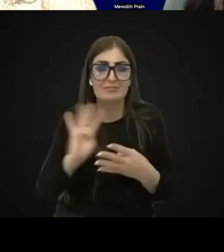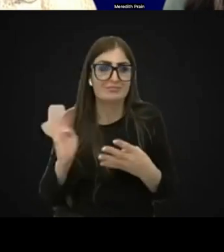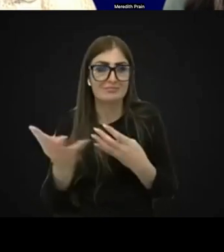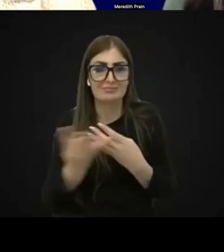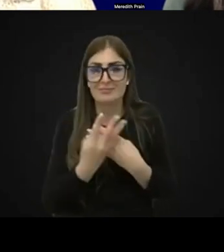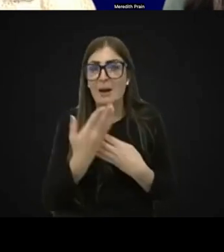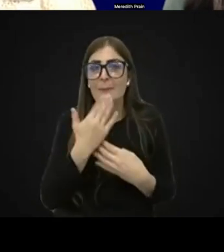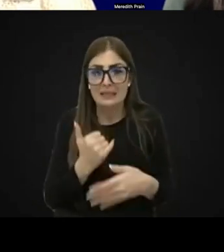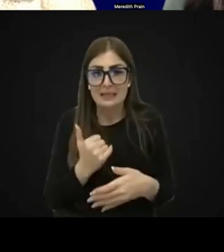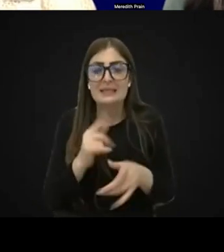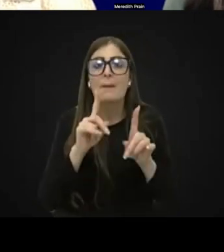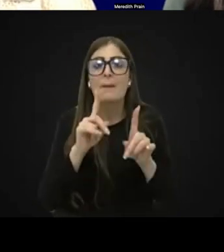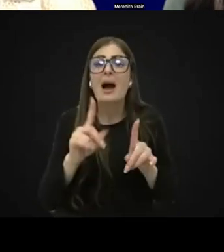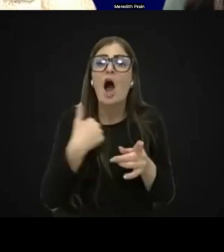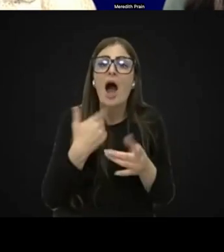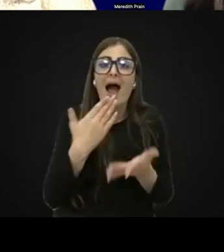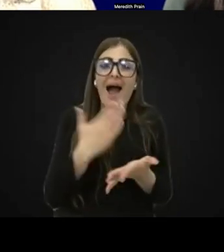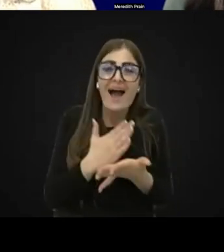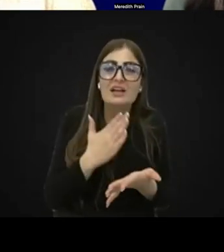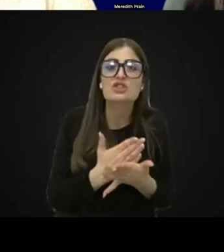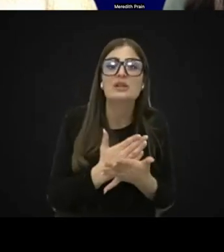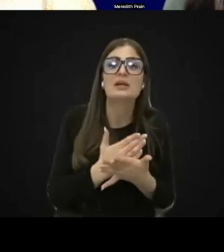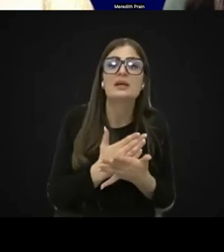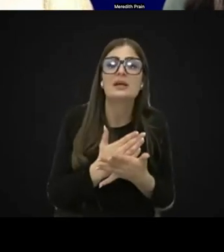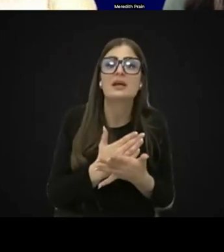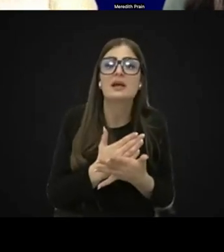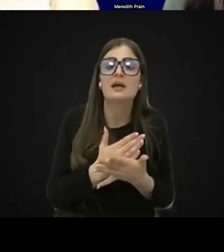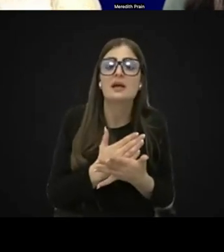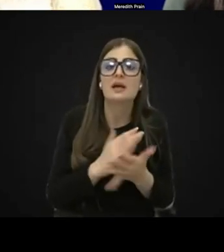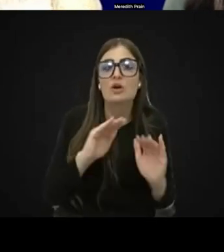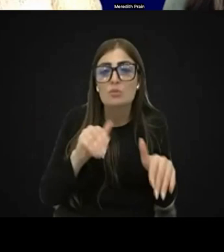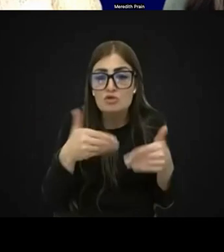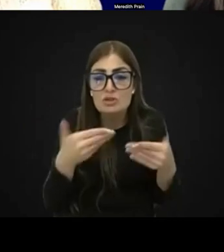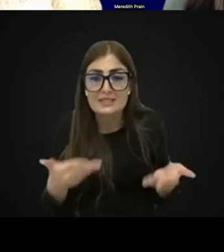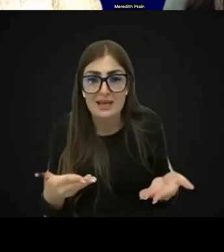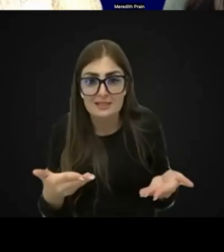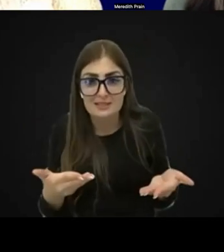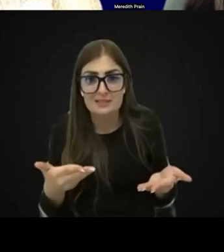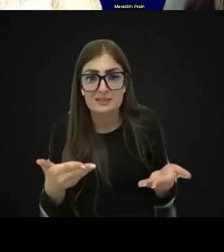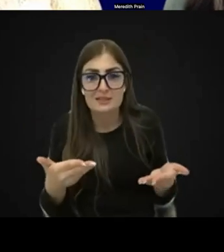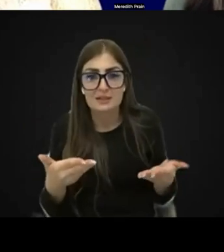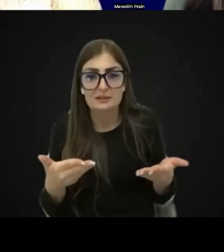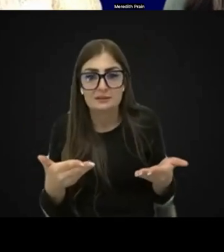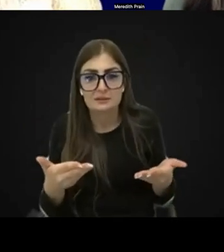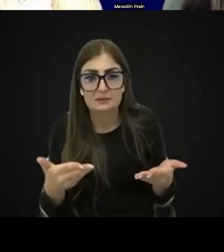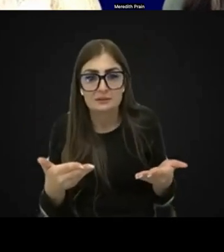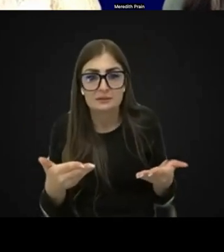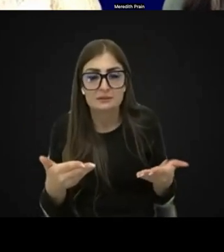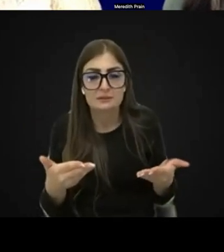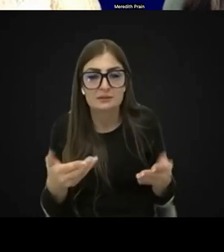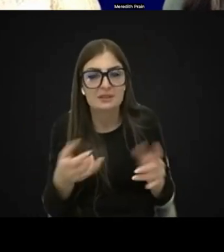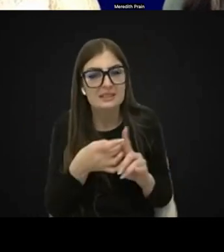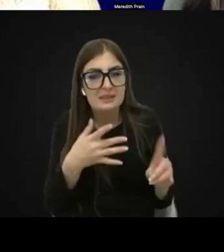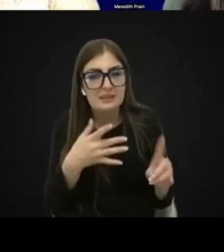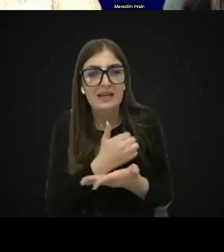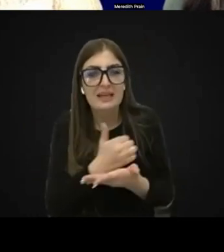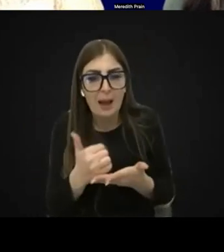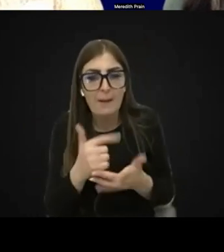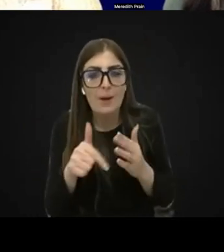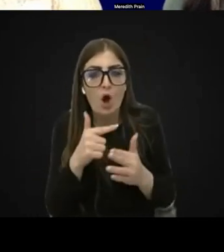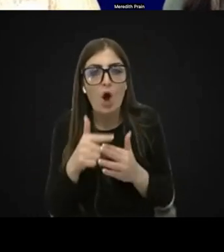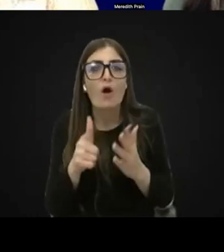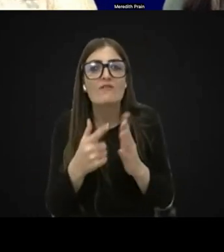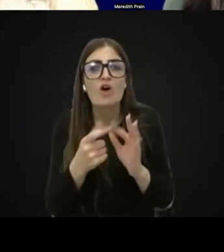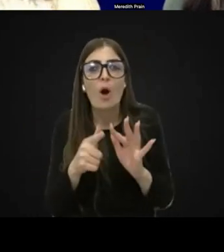But what I actually do is I look, I present, I present a certain number of objects